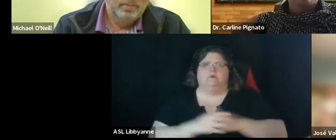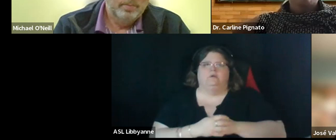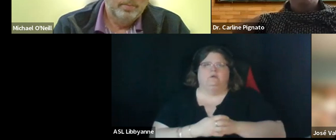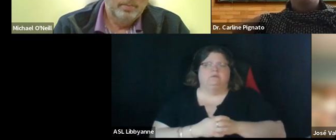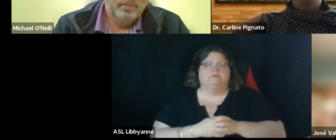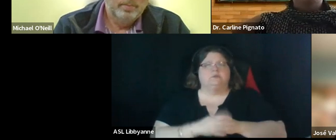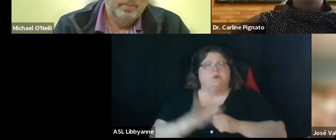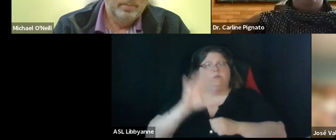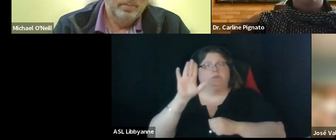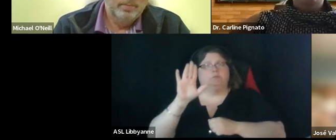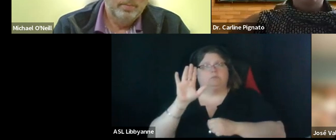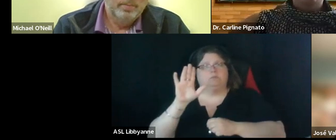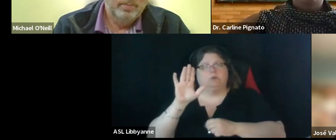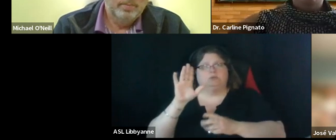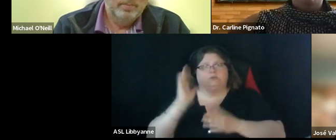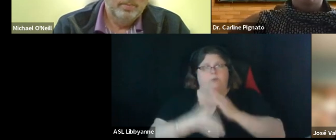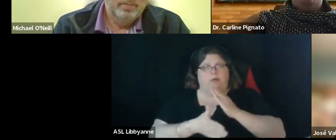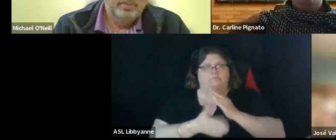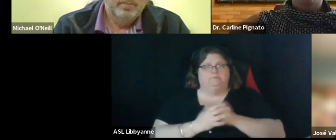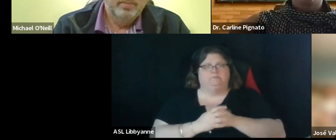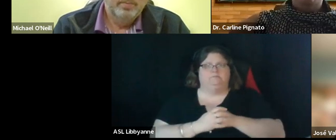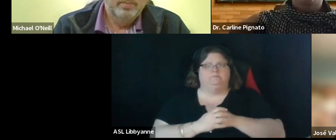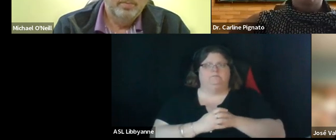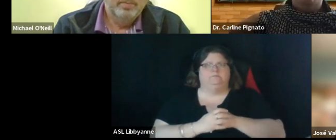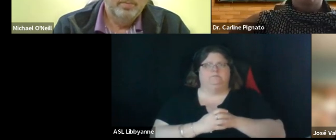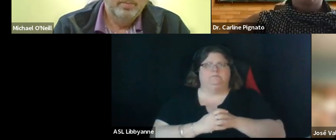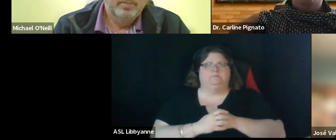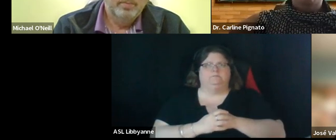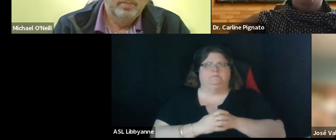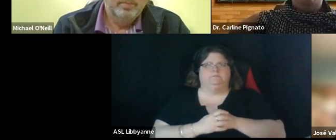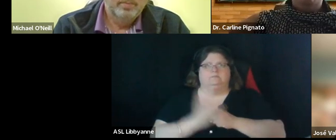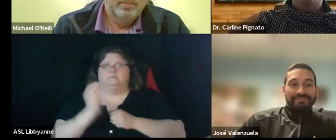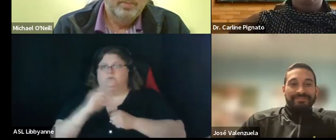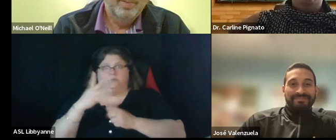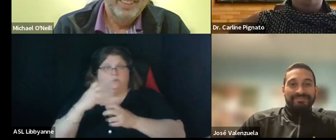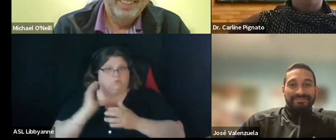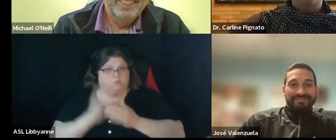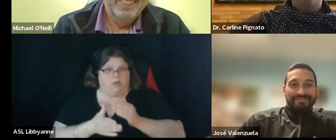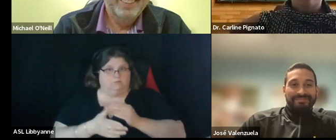a motion to um adjourn nobody wants to adjourn